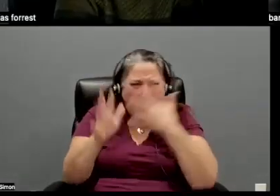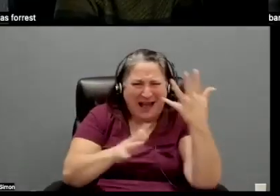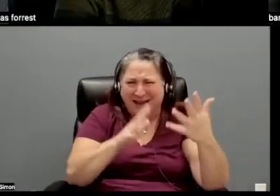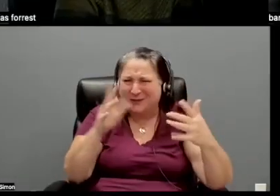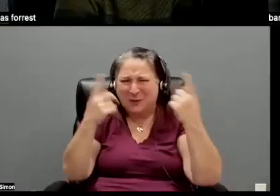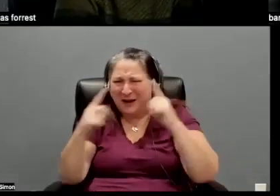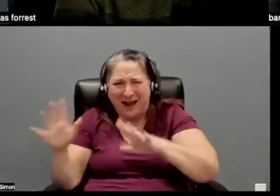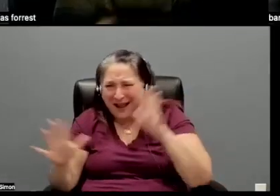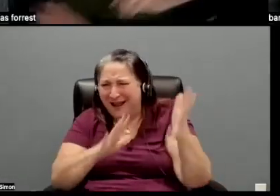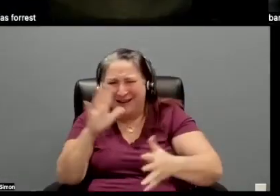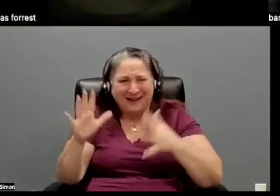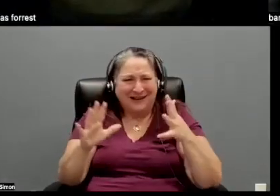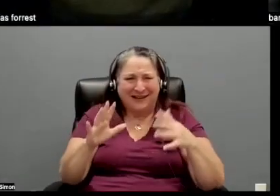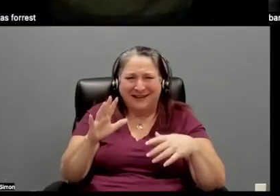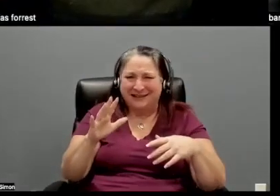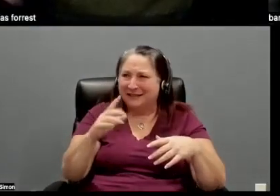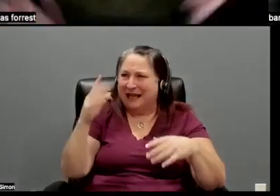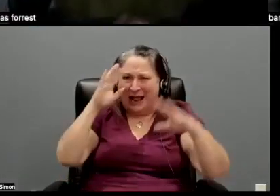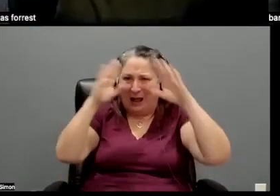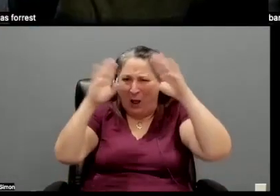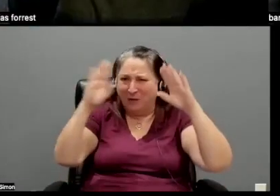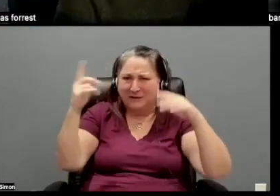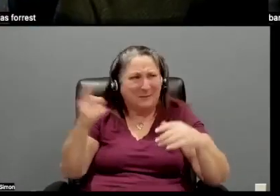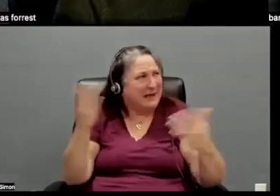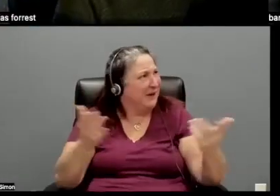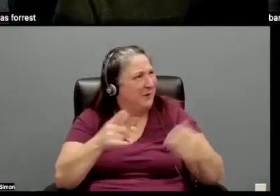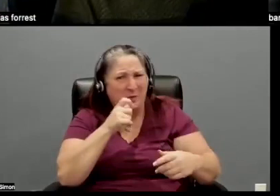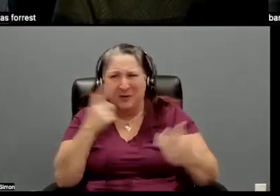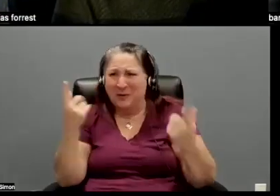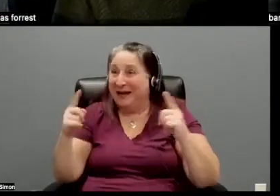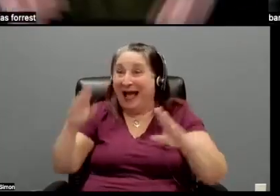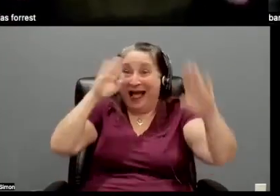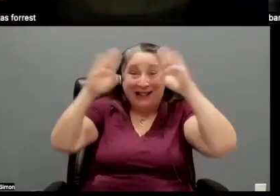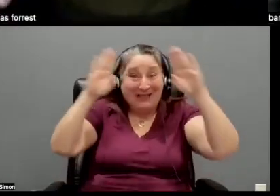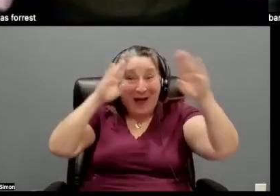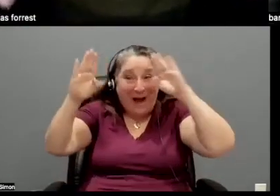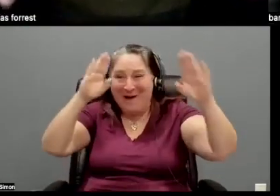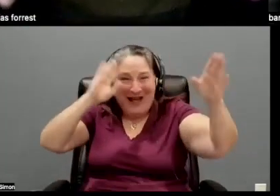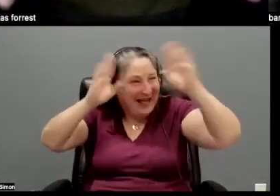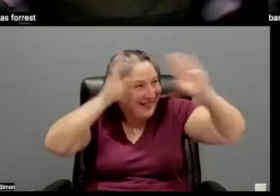cameo? Hello. Hello. Hello. Hello. Hello.